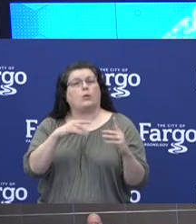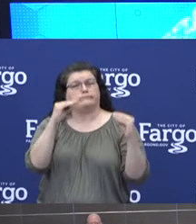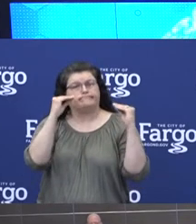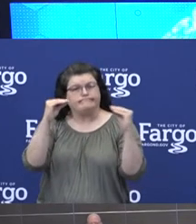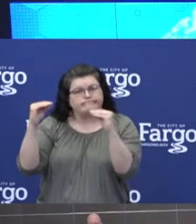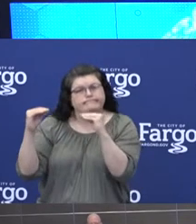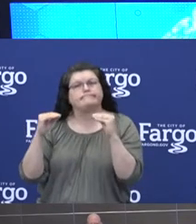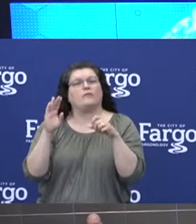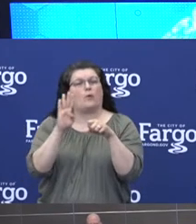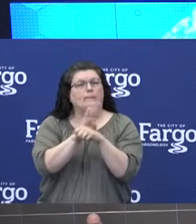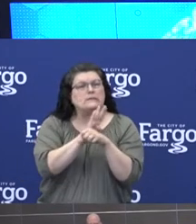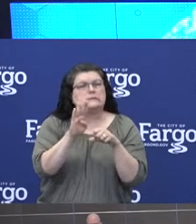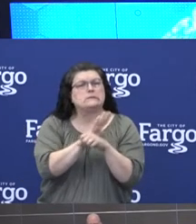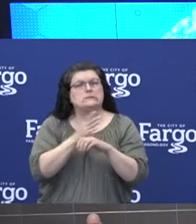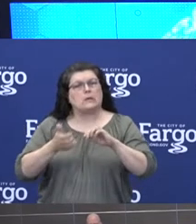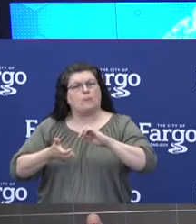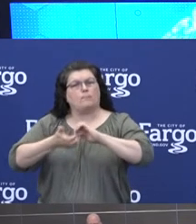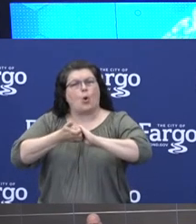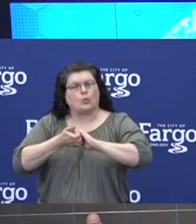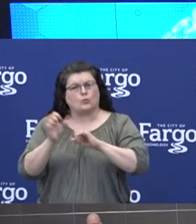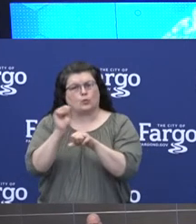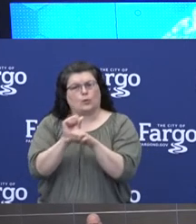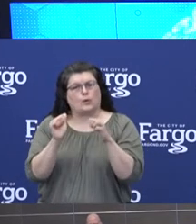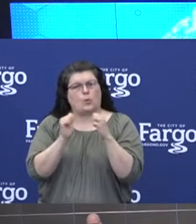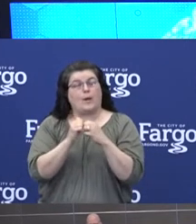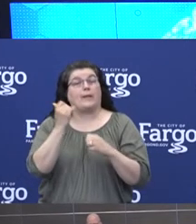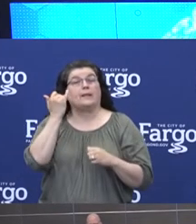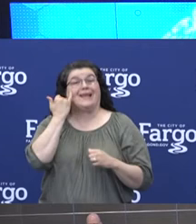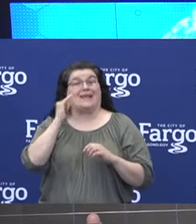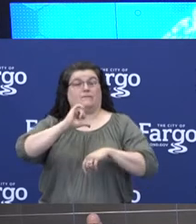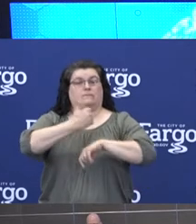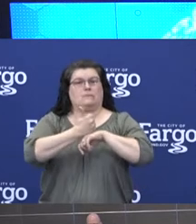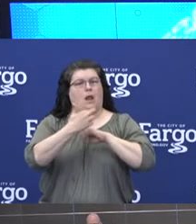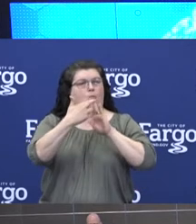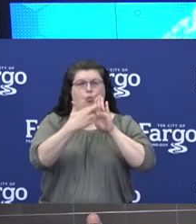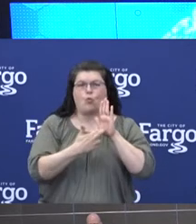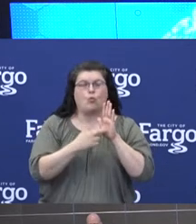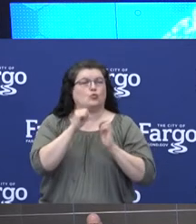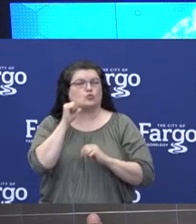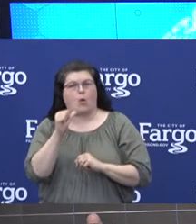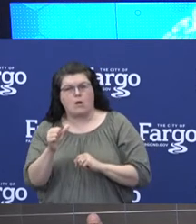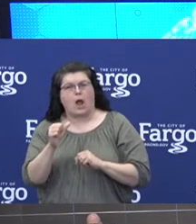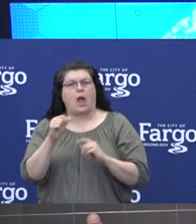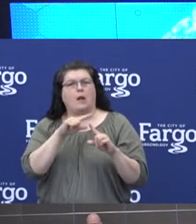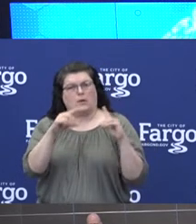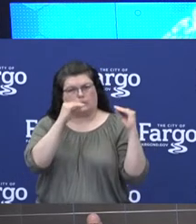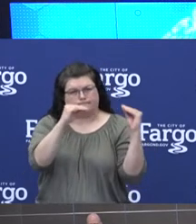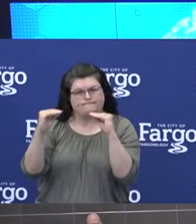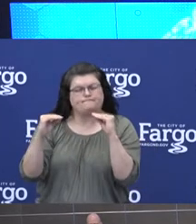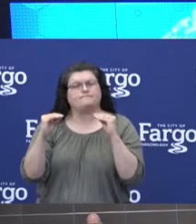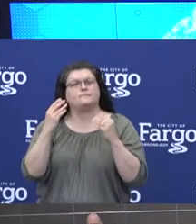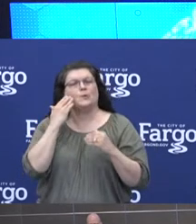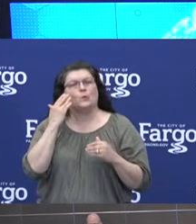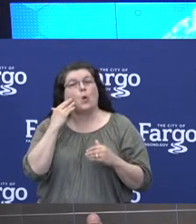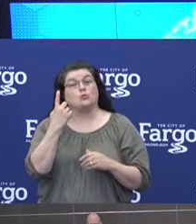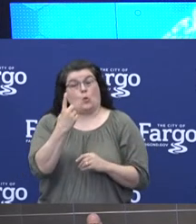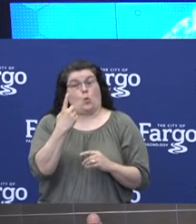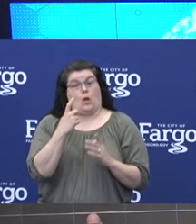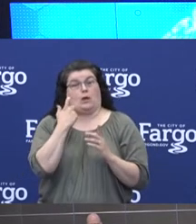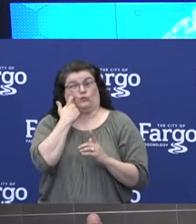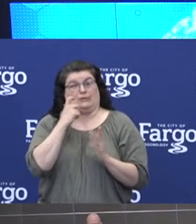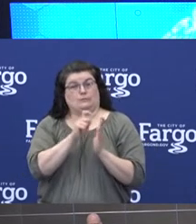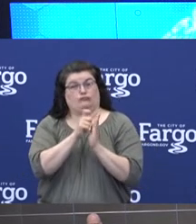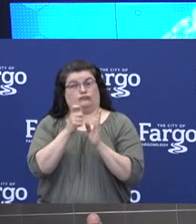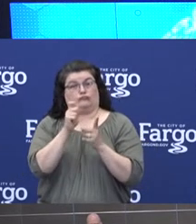and the partnerships we have, whether we regulate them or not. One of the major changes that we've observed